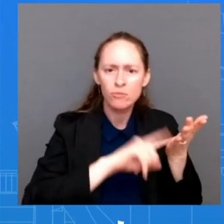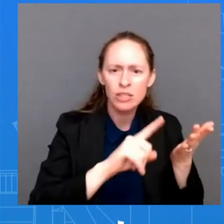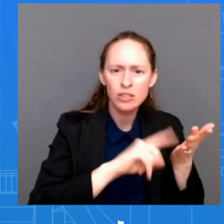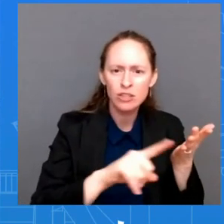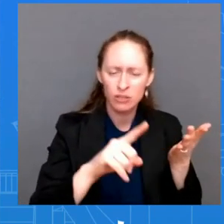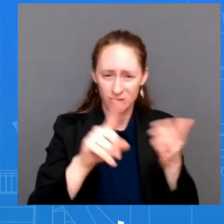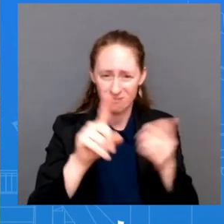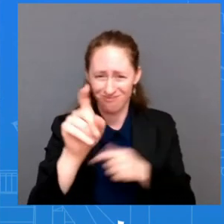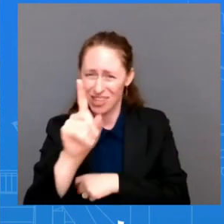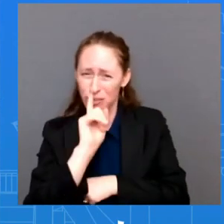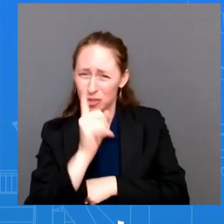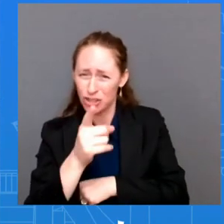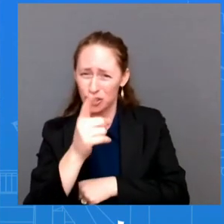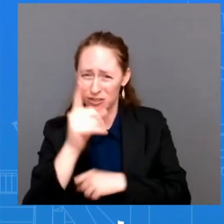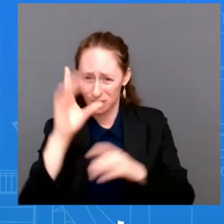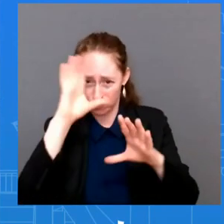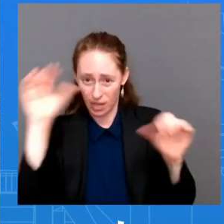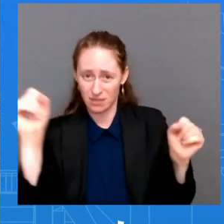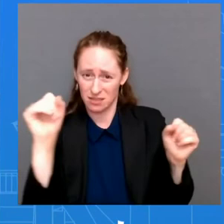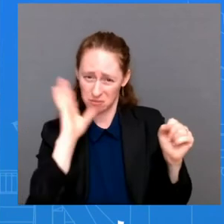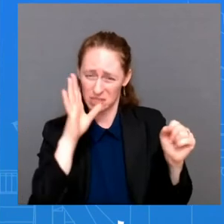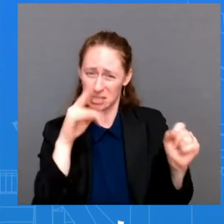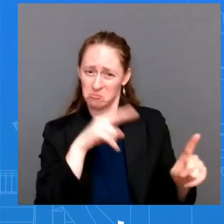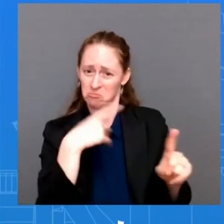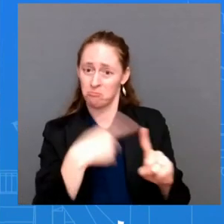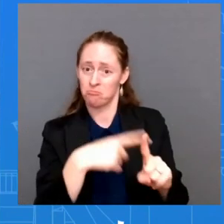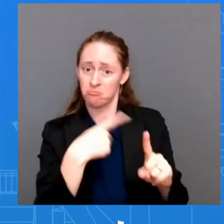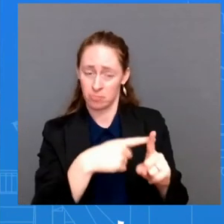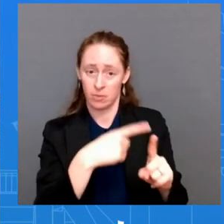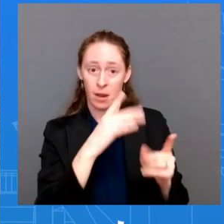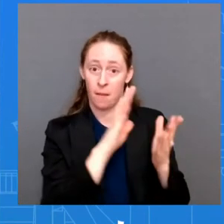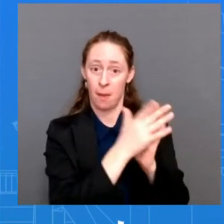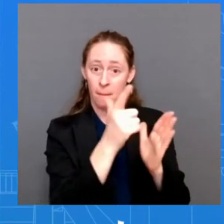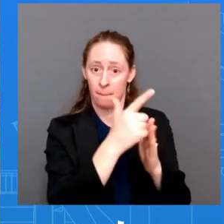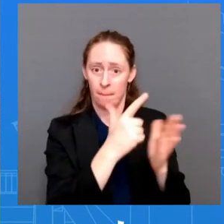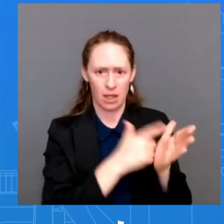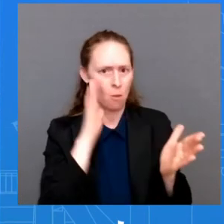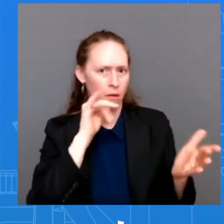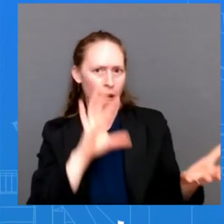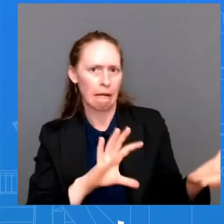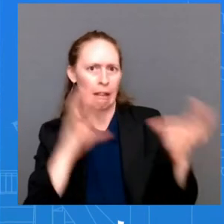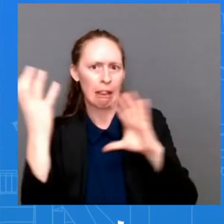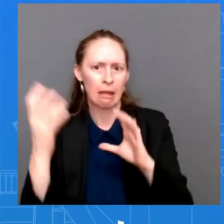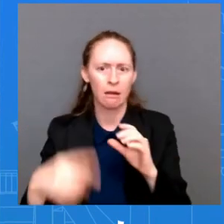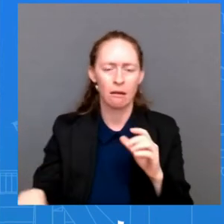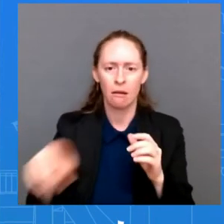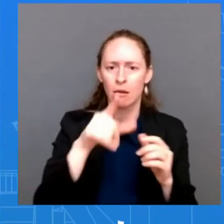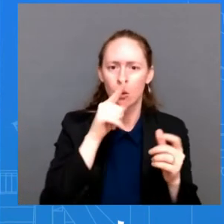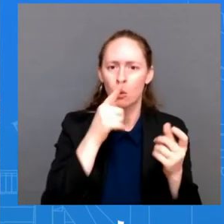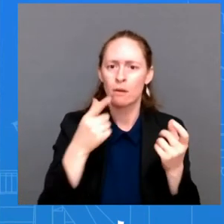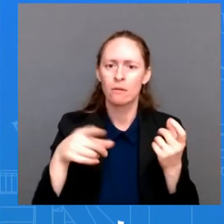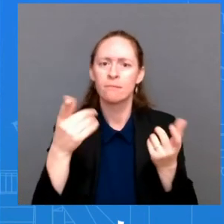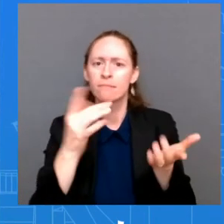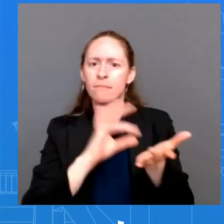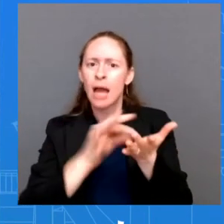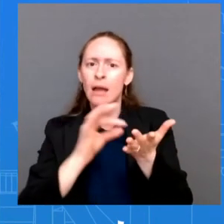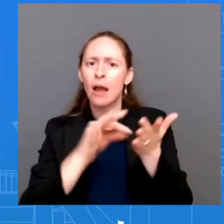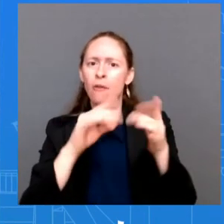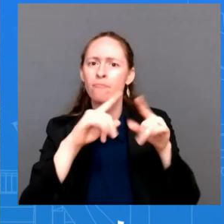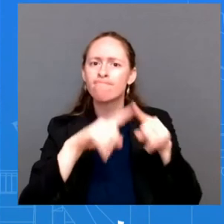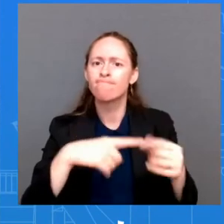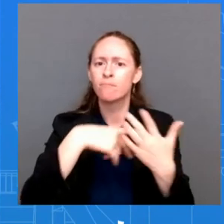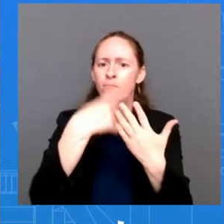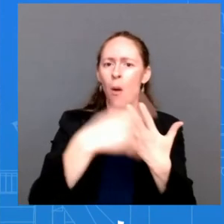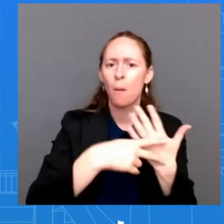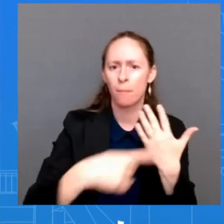and enacted the bill will neither affect the medicare program and the way the drugs are developed in this country or his goals to